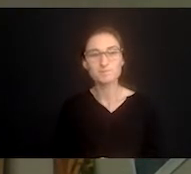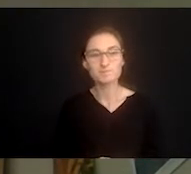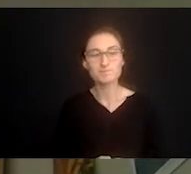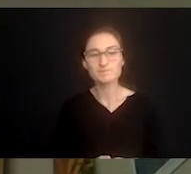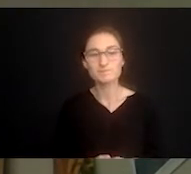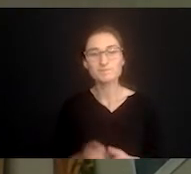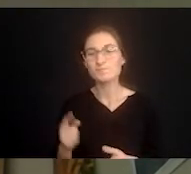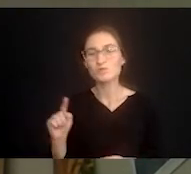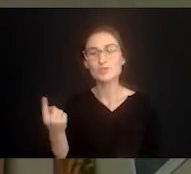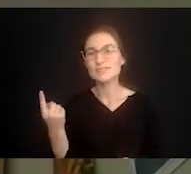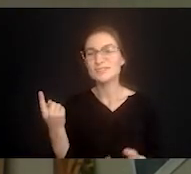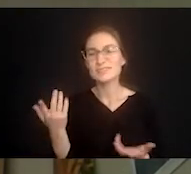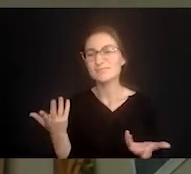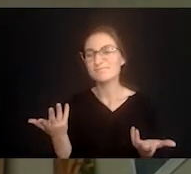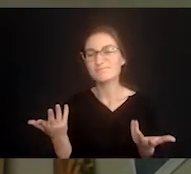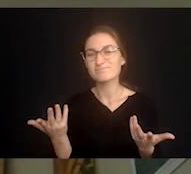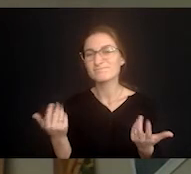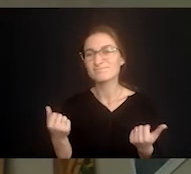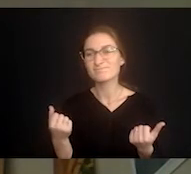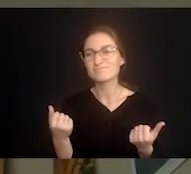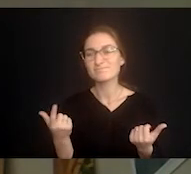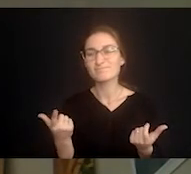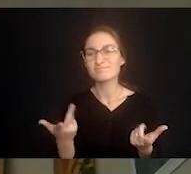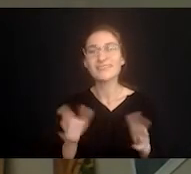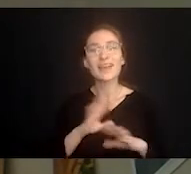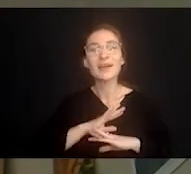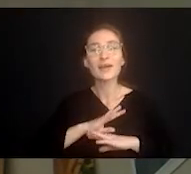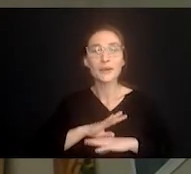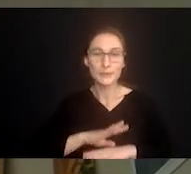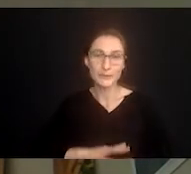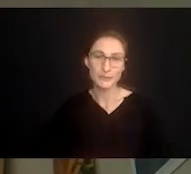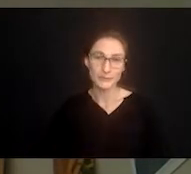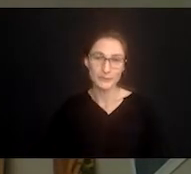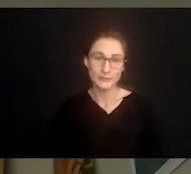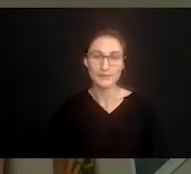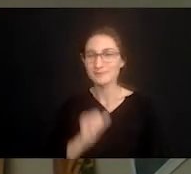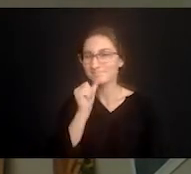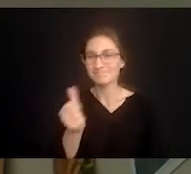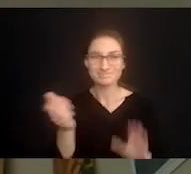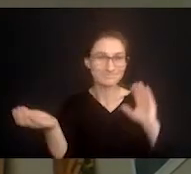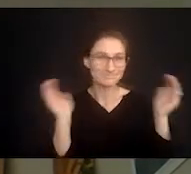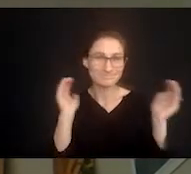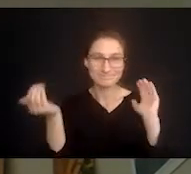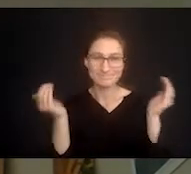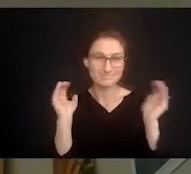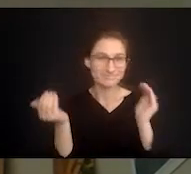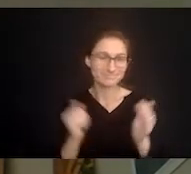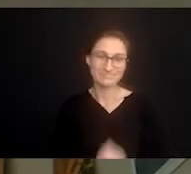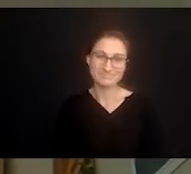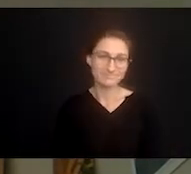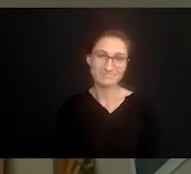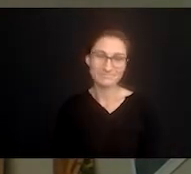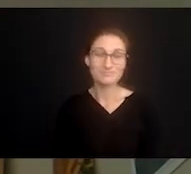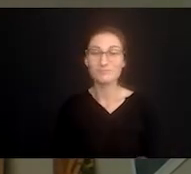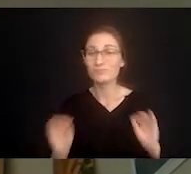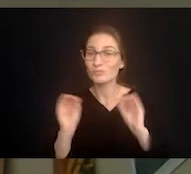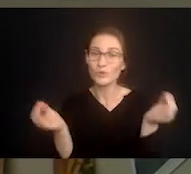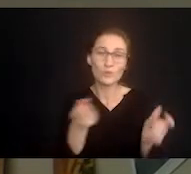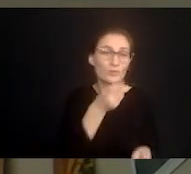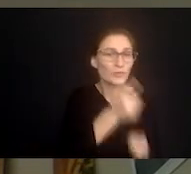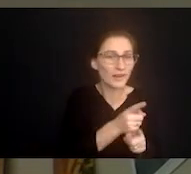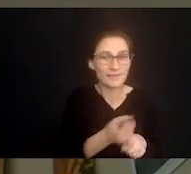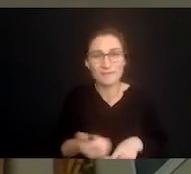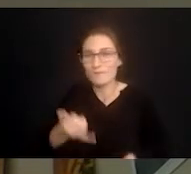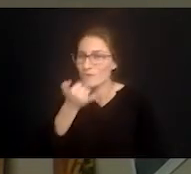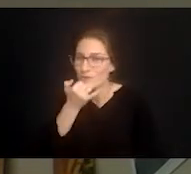uh yeah just just give yourself a little bit of space there and don't compare yourself to the other caregivers because